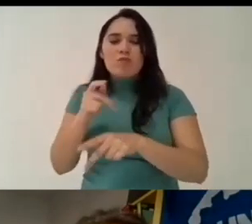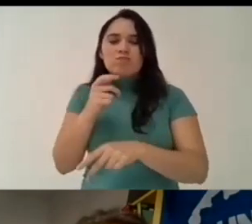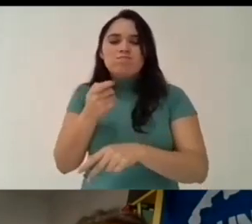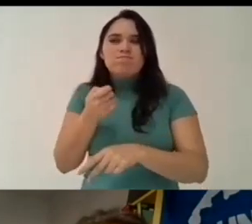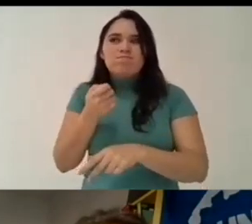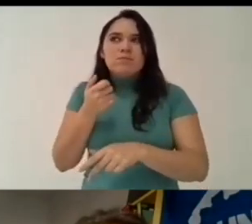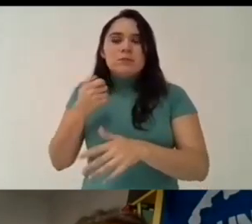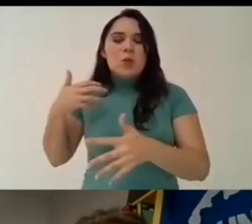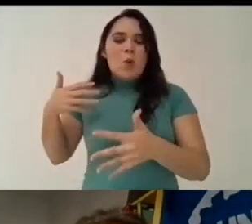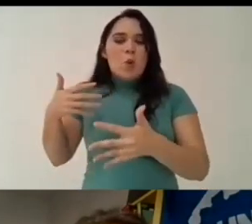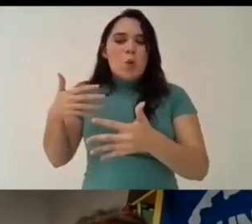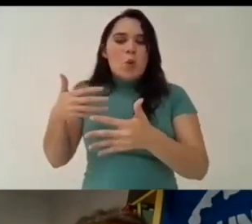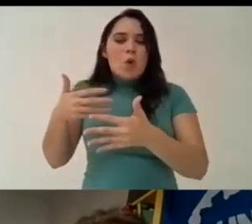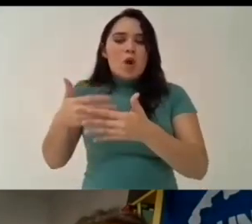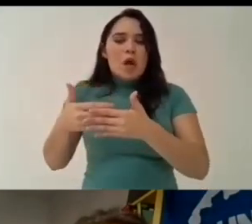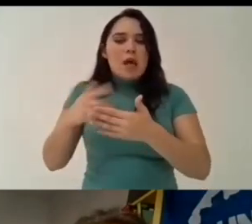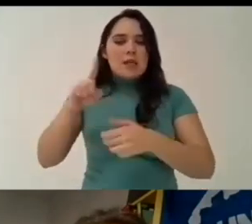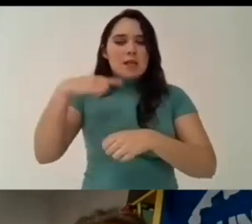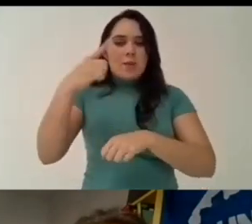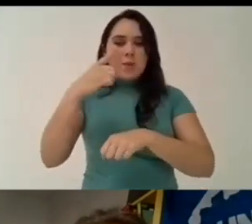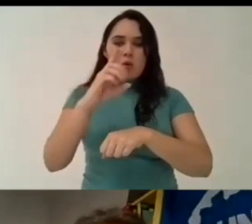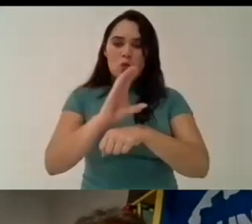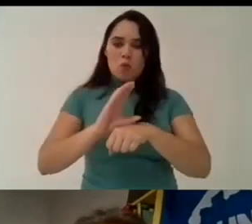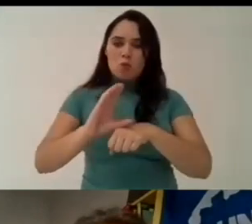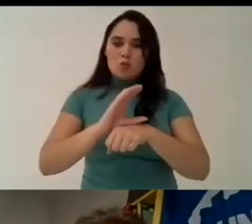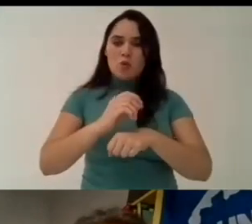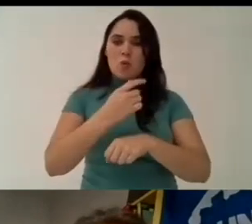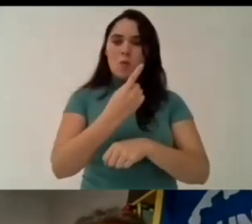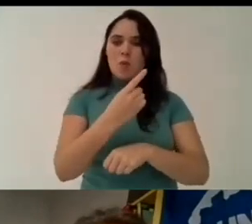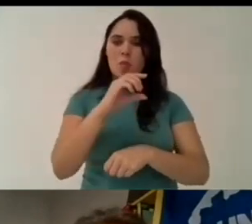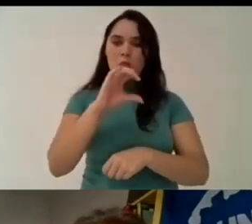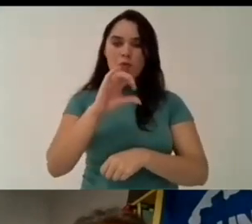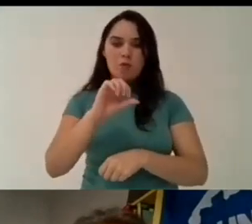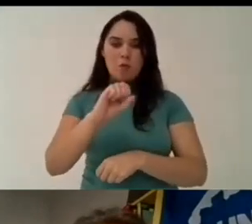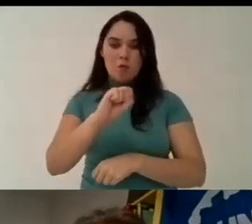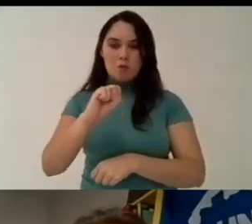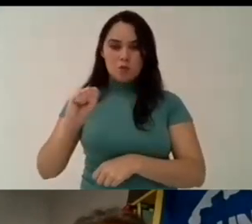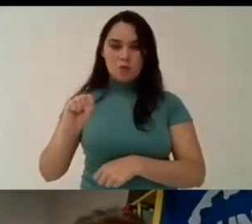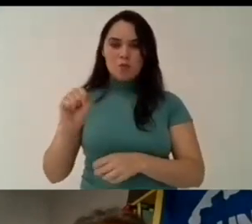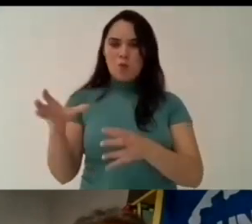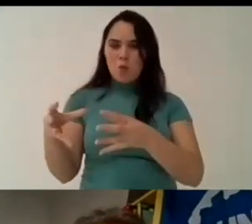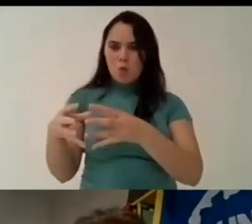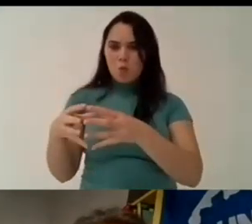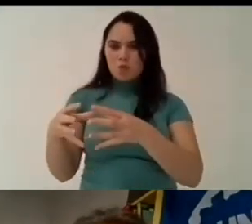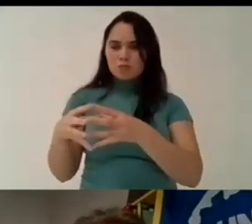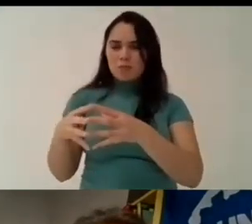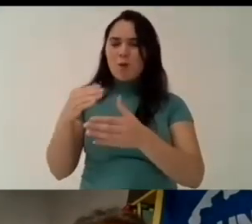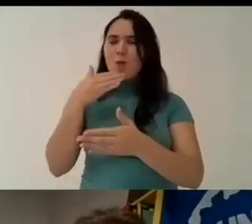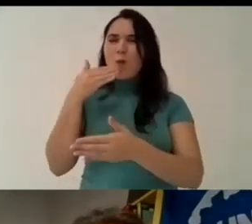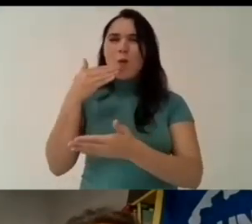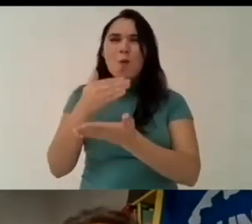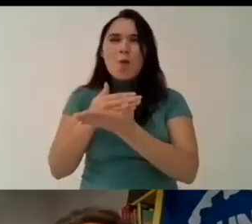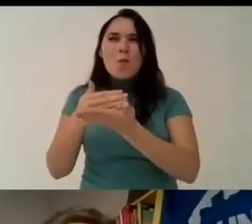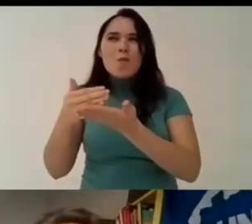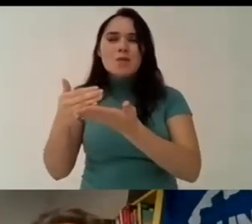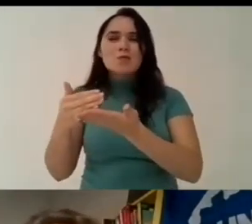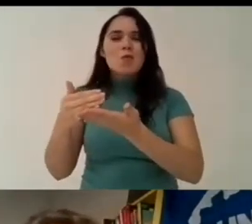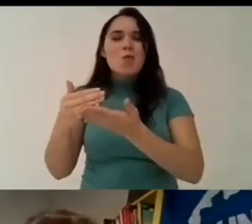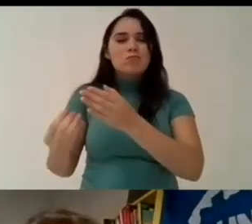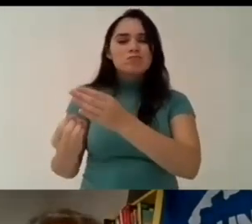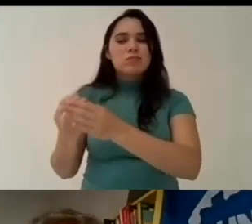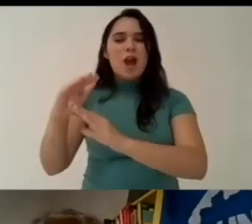is for the uh brazilian indigenous people it was only after the constitution of 98